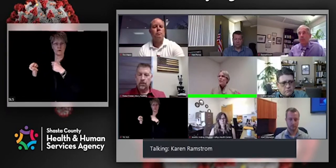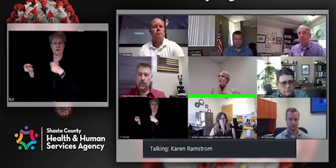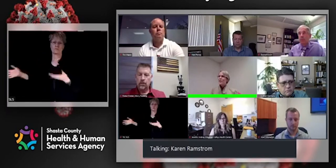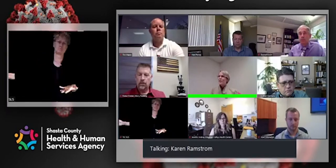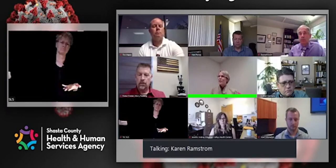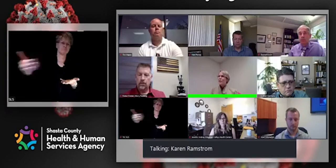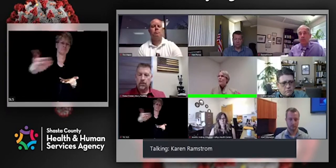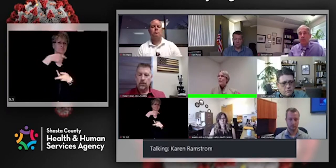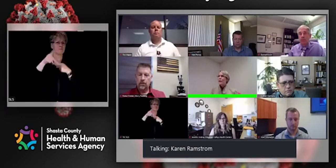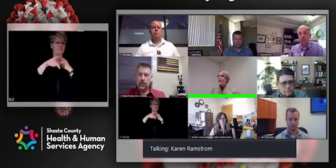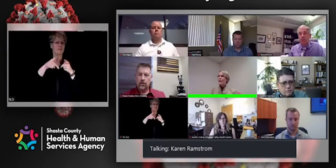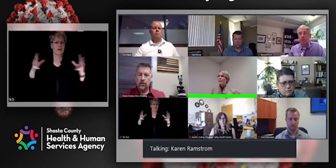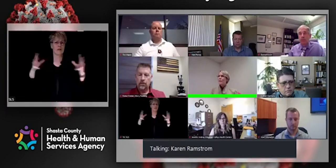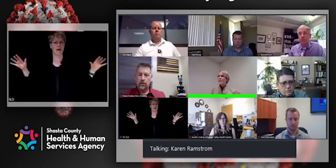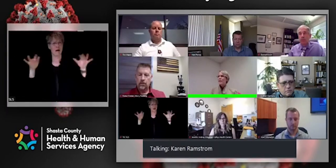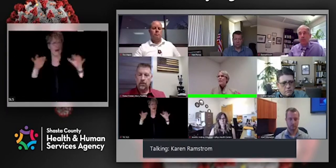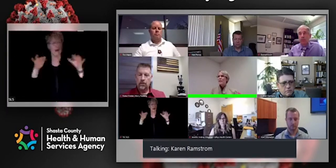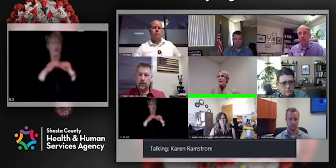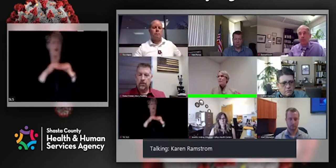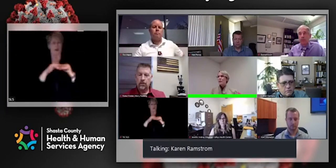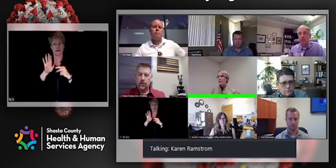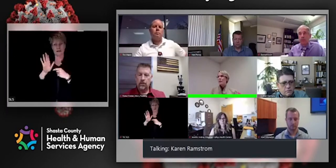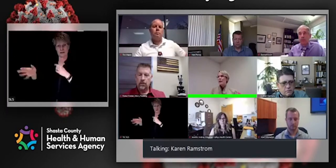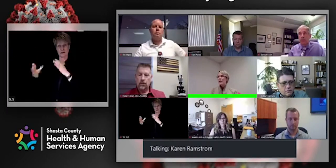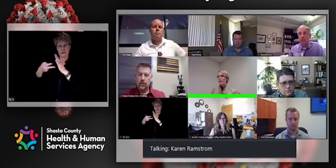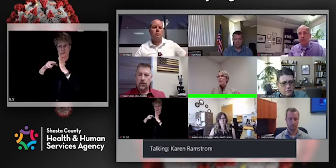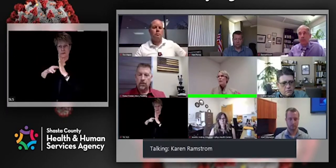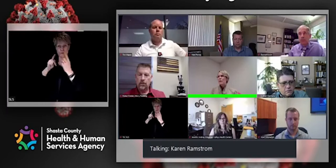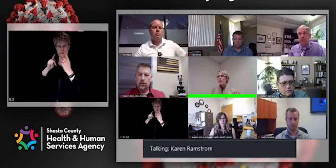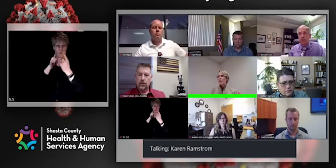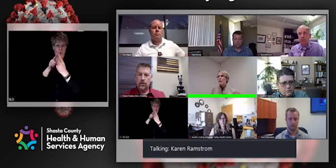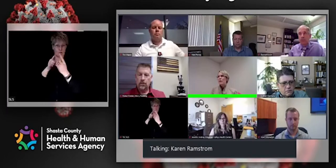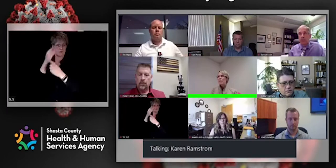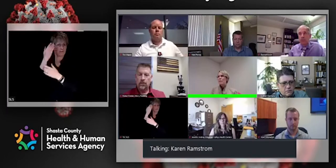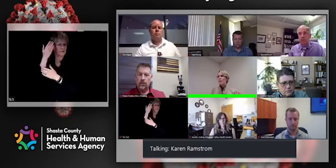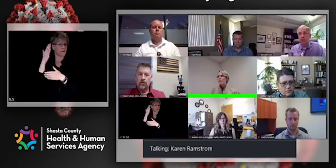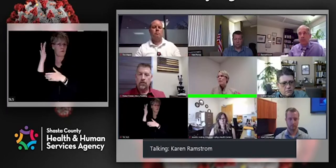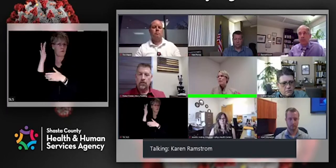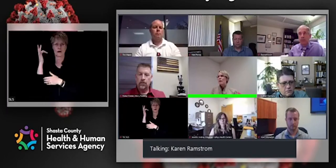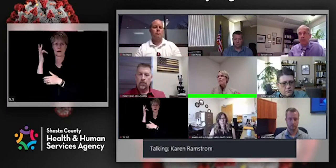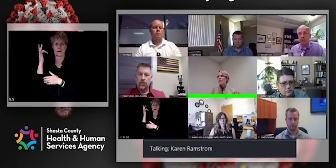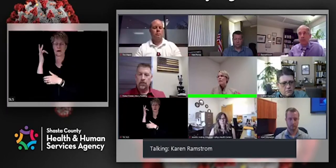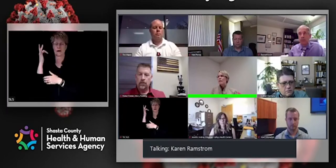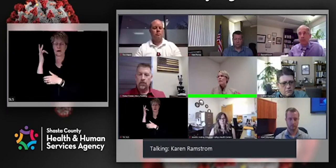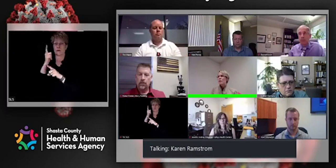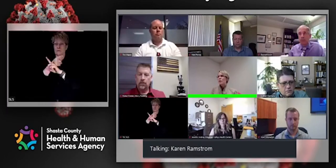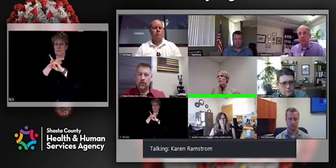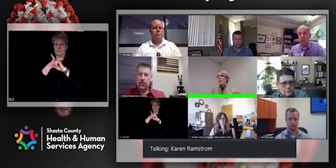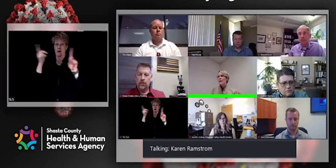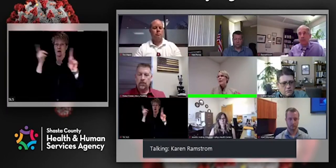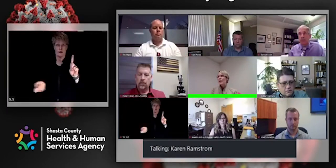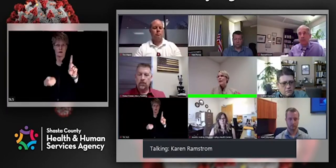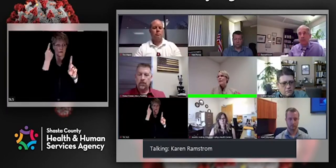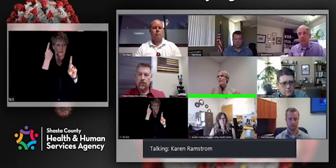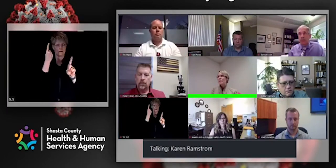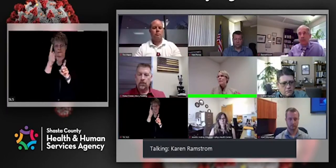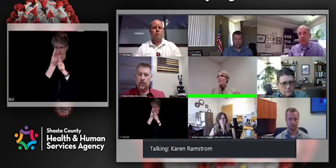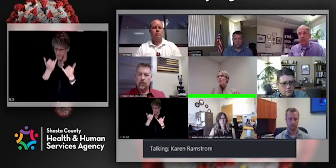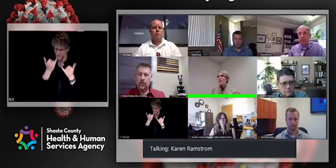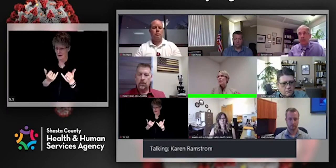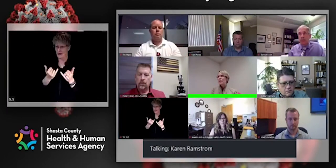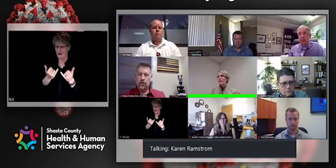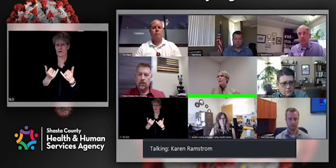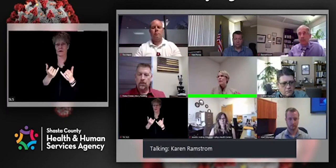good intentions, I don't know. But it's not the time to get people together from large groups like that,